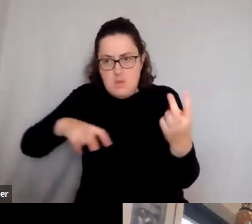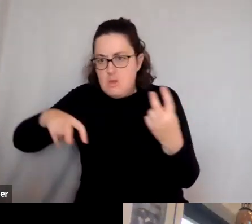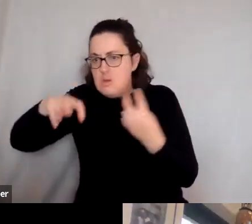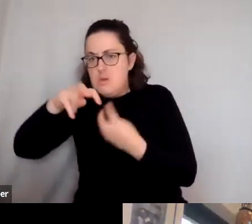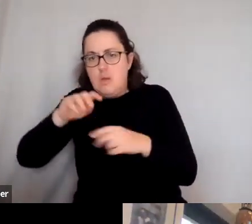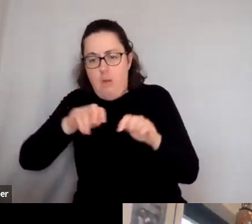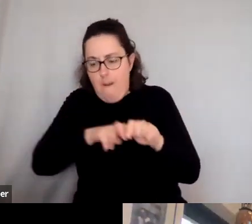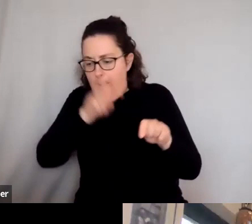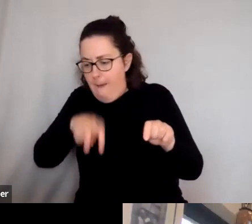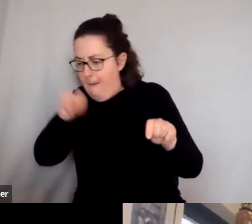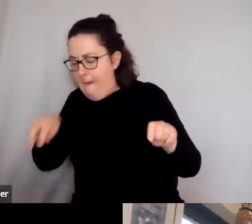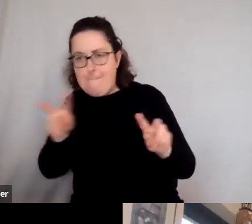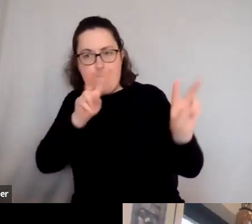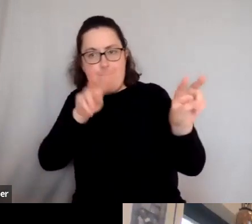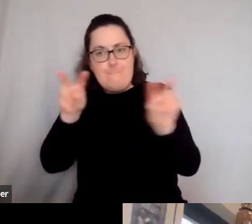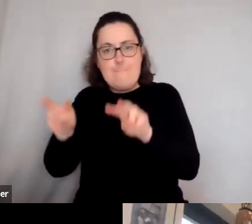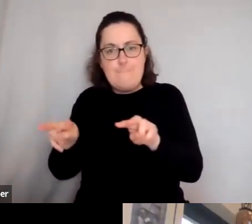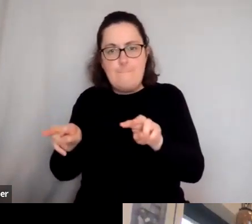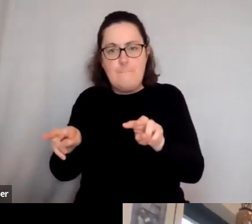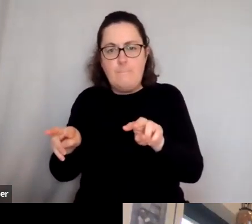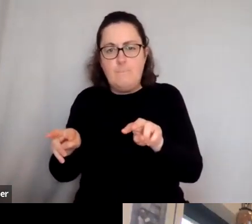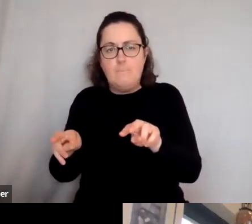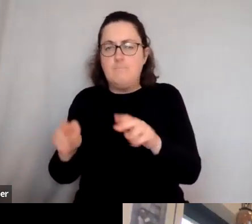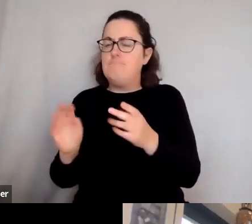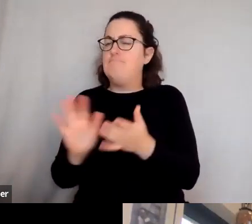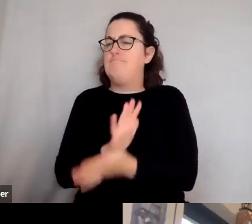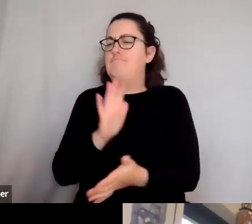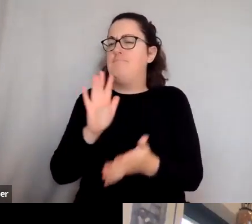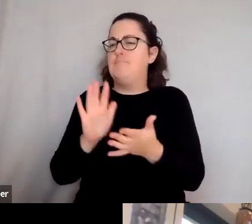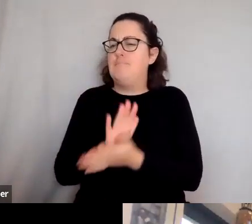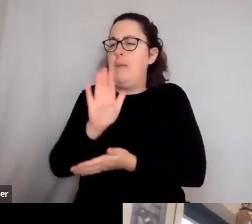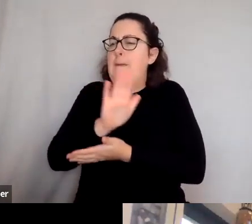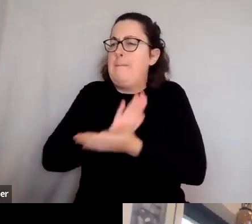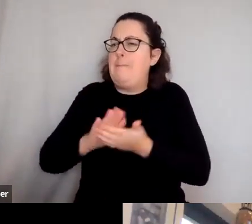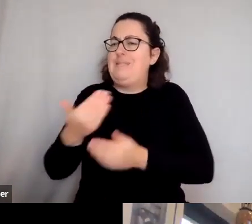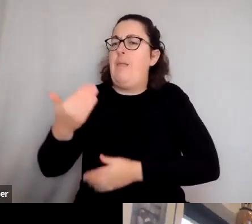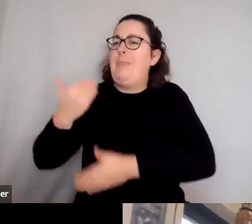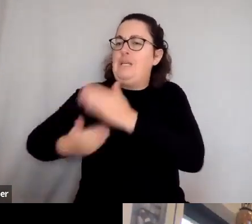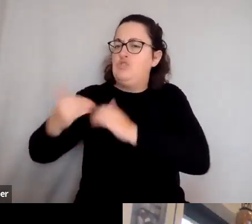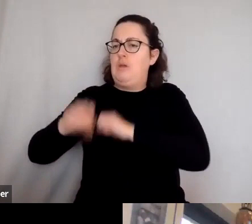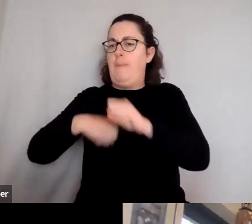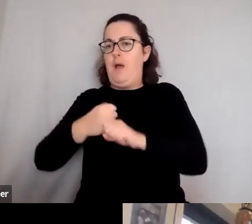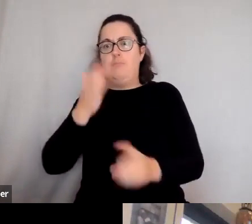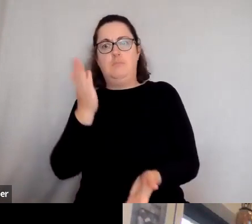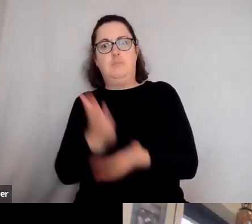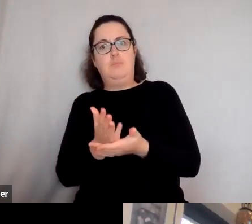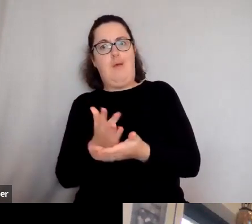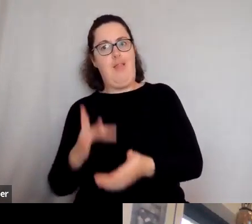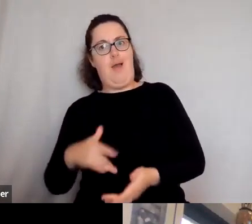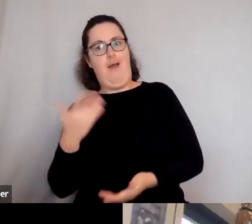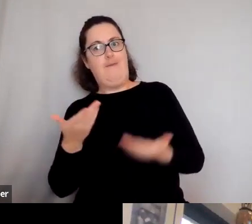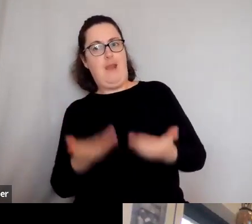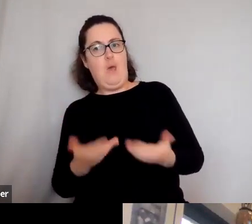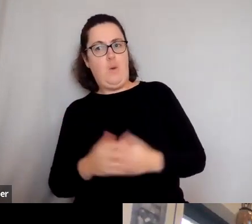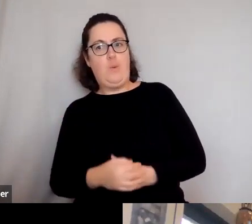over things, incredibly joyous about that that makes it come alive. I think that, and I think that, I